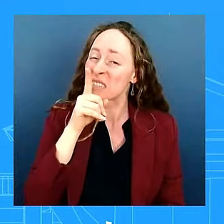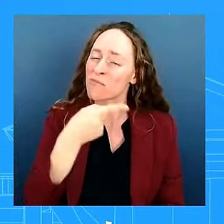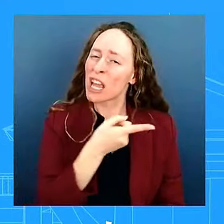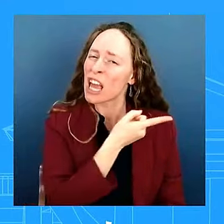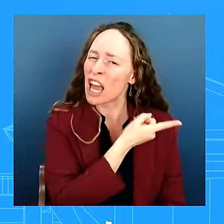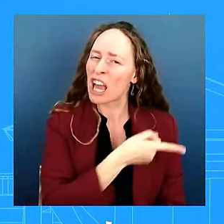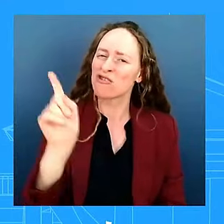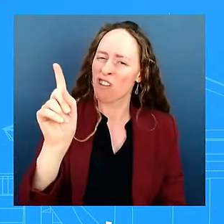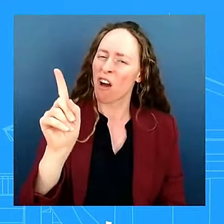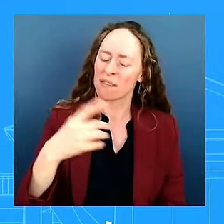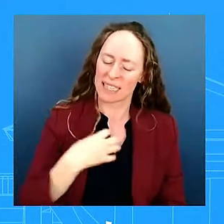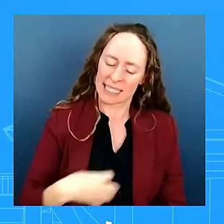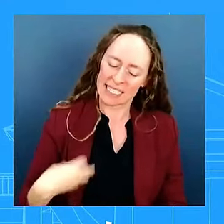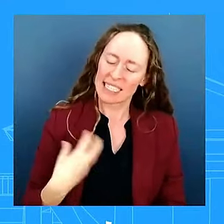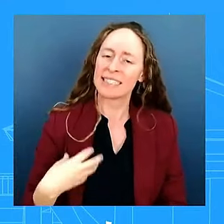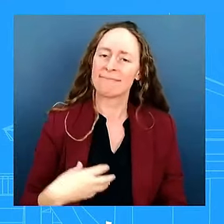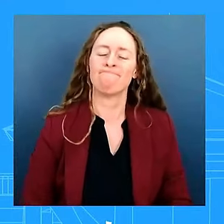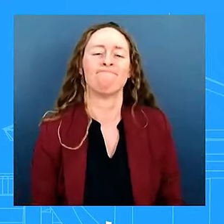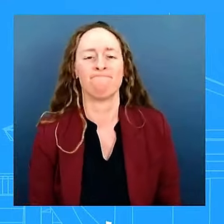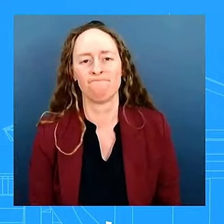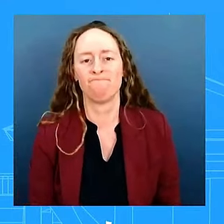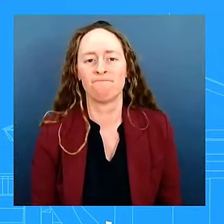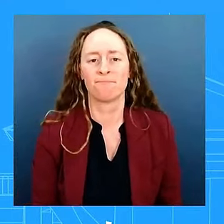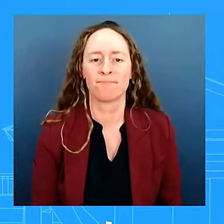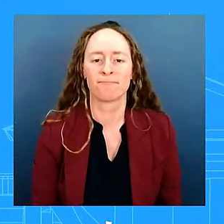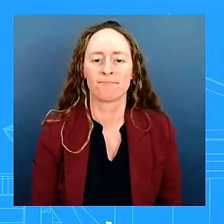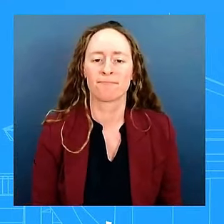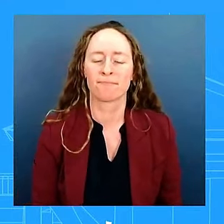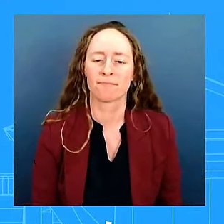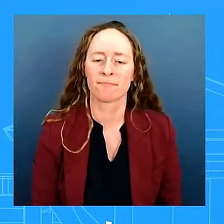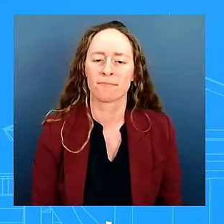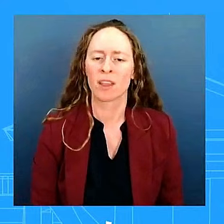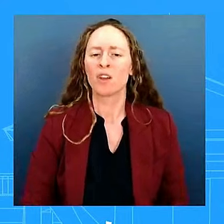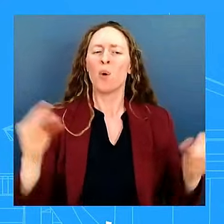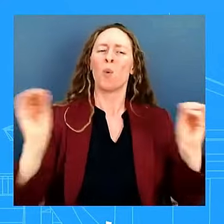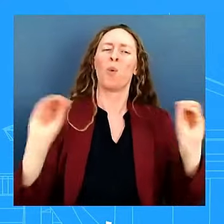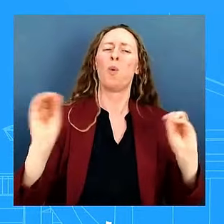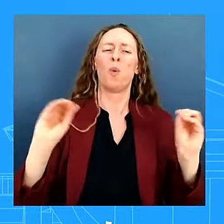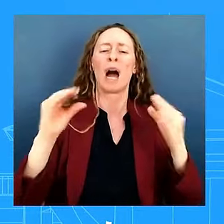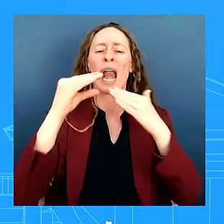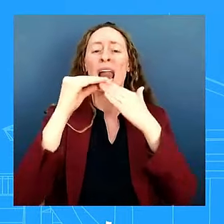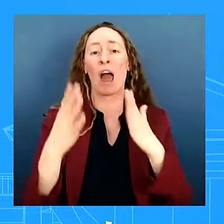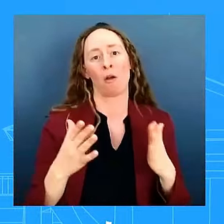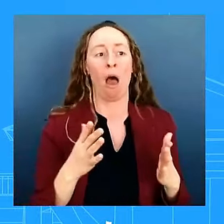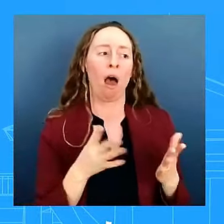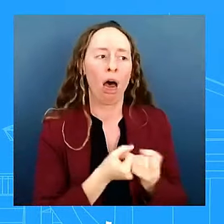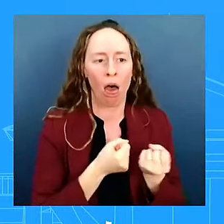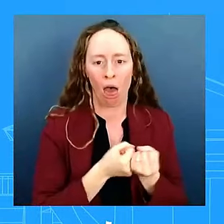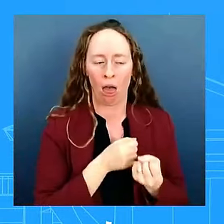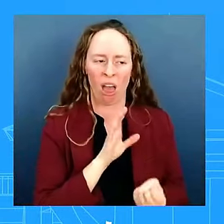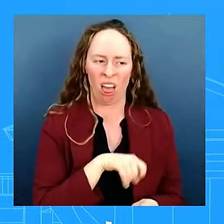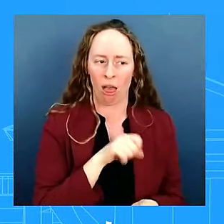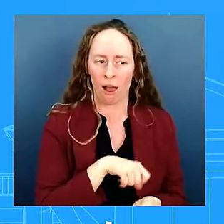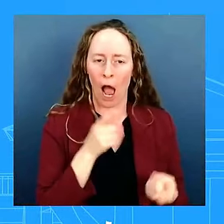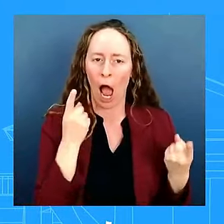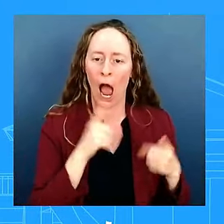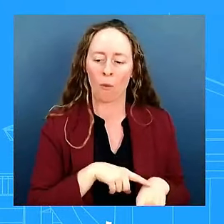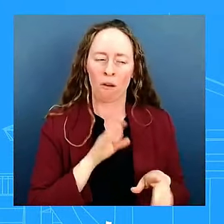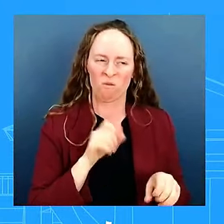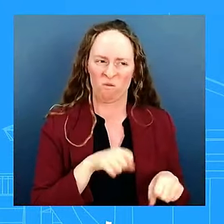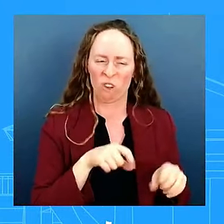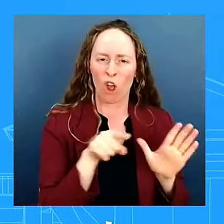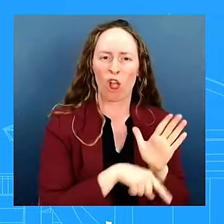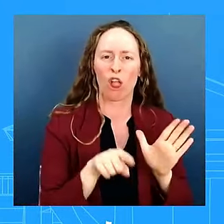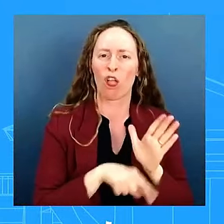uh no leader should be connected to that or spreading that and as the president biden has always